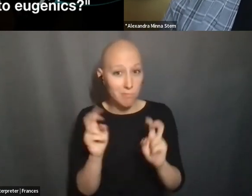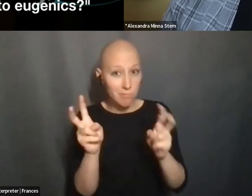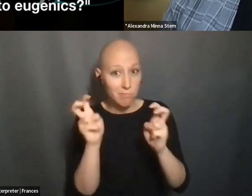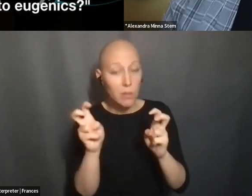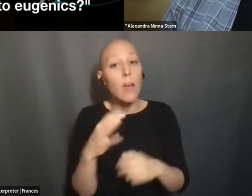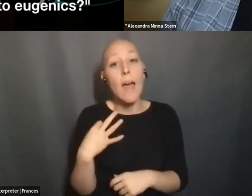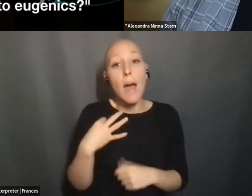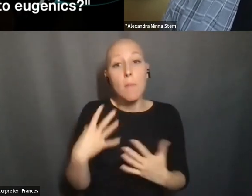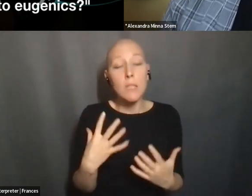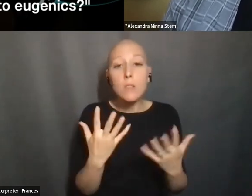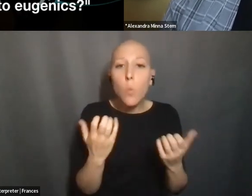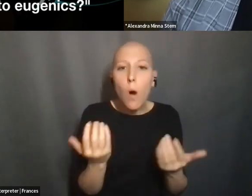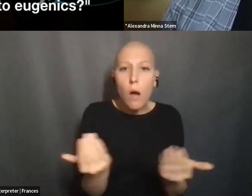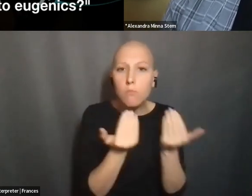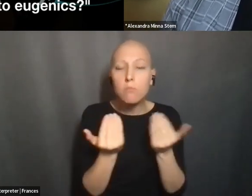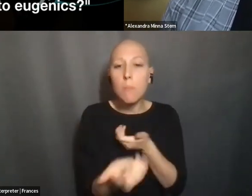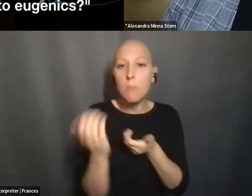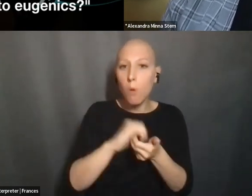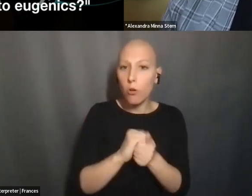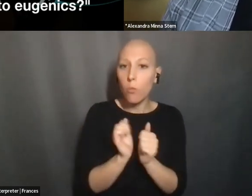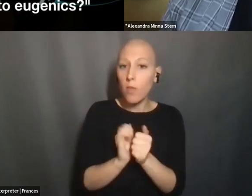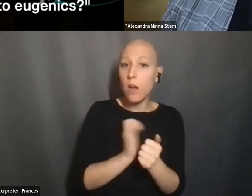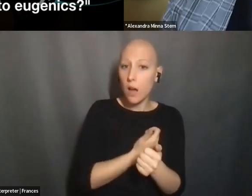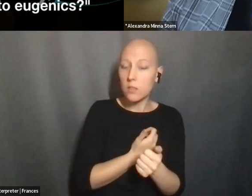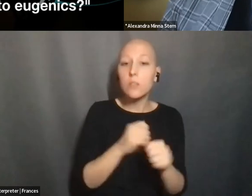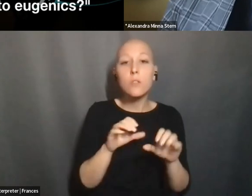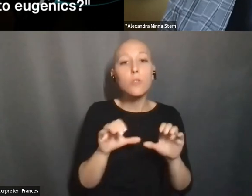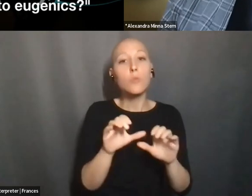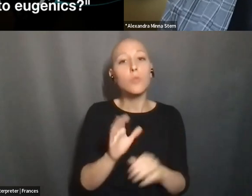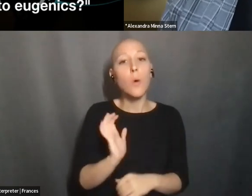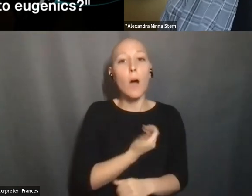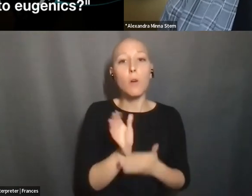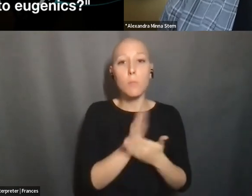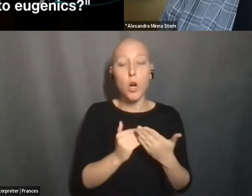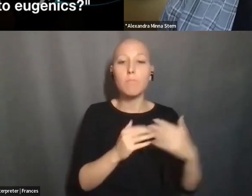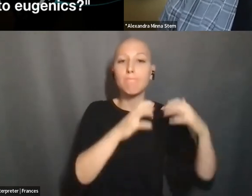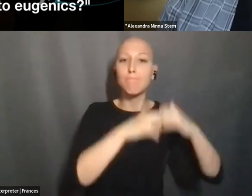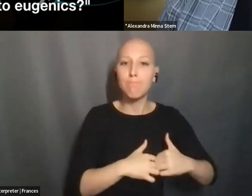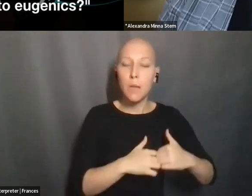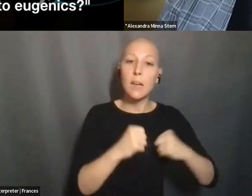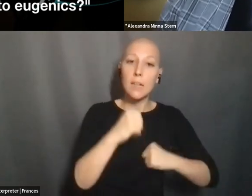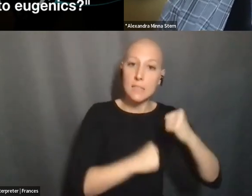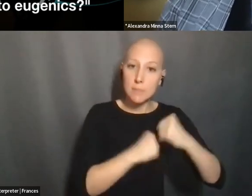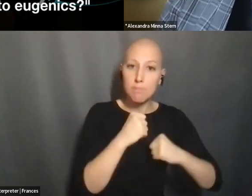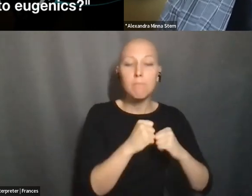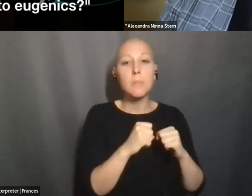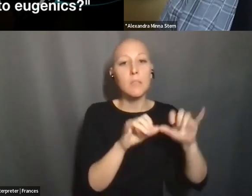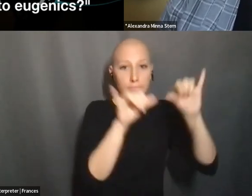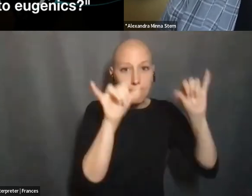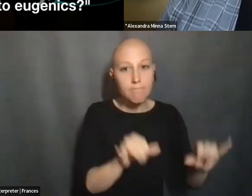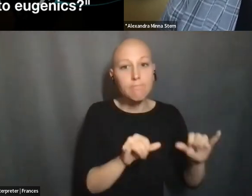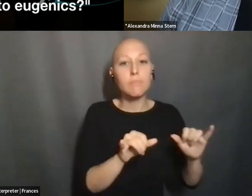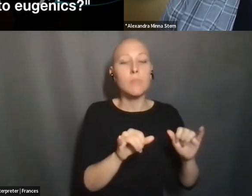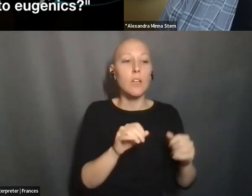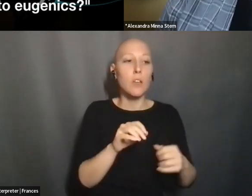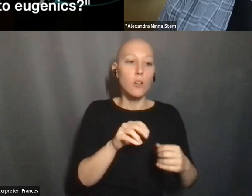LOOKING FOR APPLICANTS WHO WANT TO PARTNER WITH US TO DO OUR PART IN DISMANTLING SYSTEMIC AND STRUCTURAL RACISM IN THE FIELD OF GENETIC